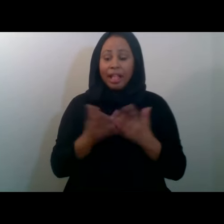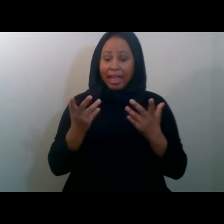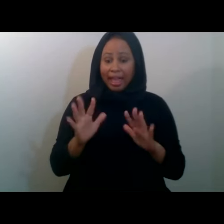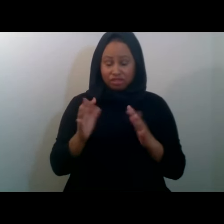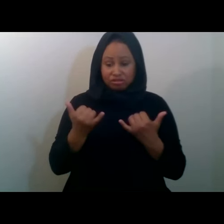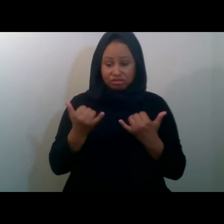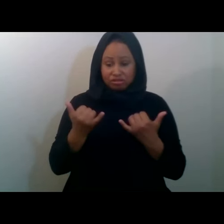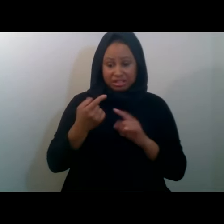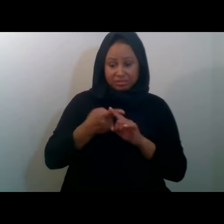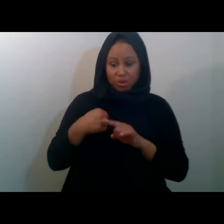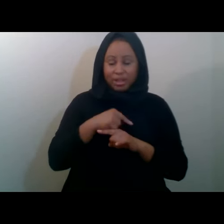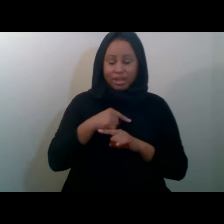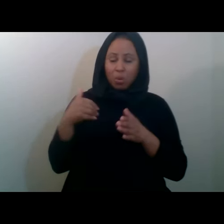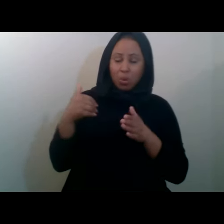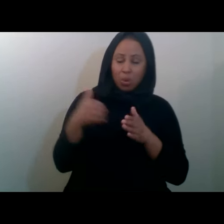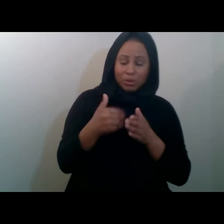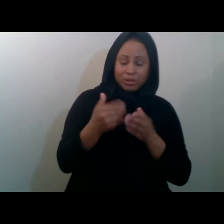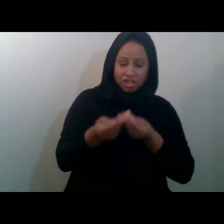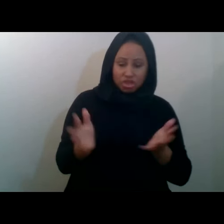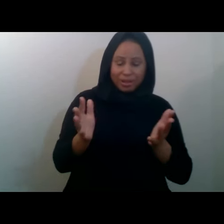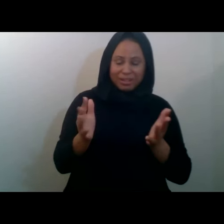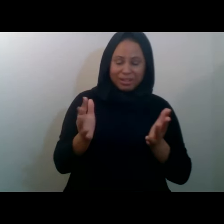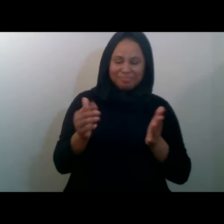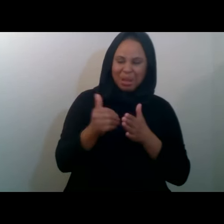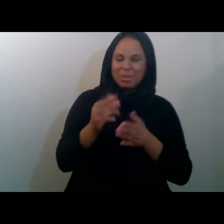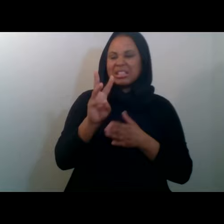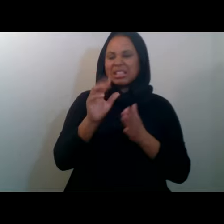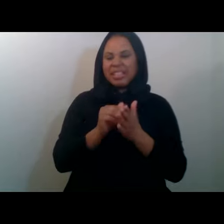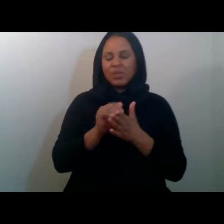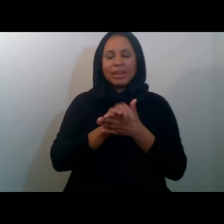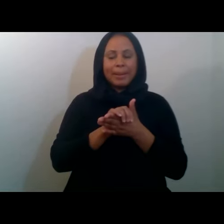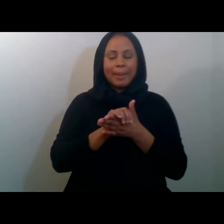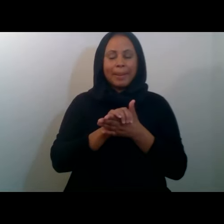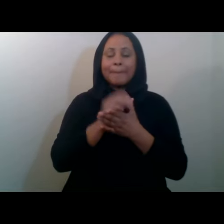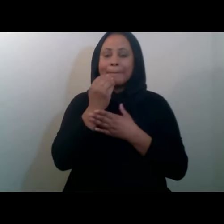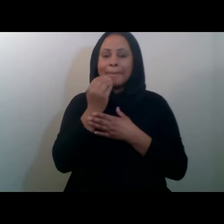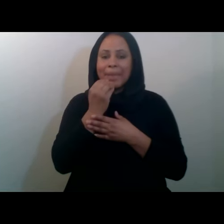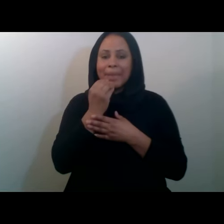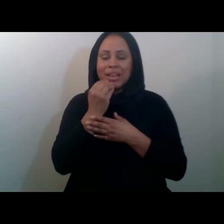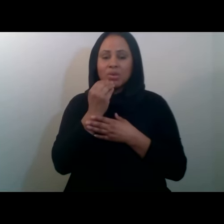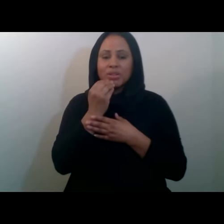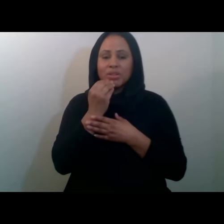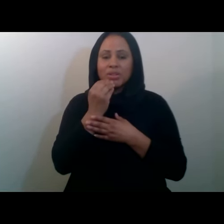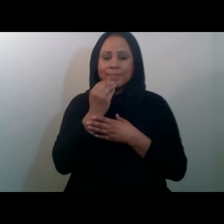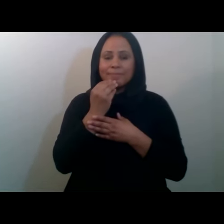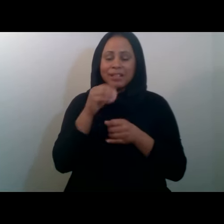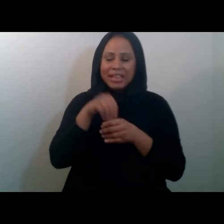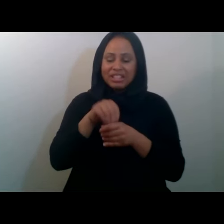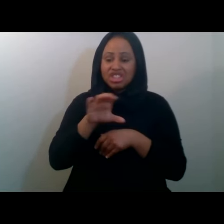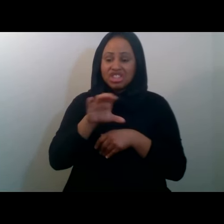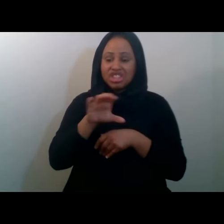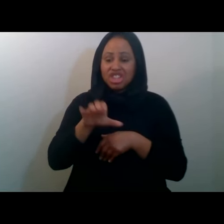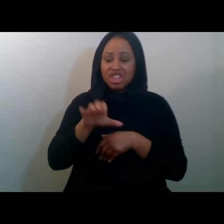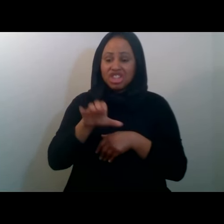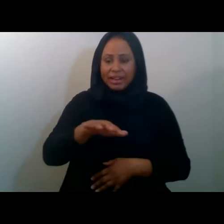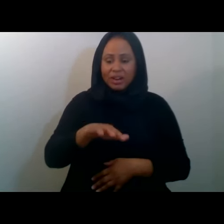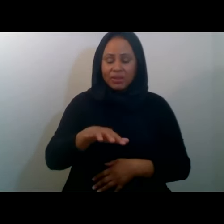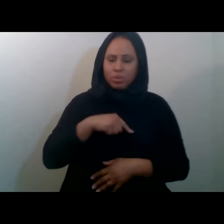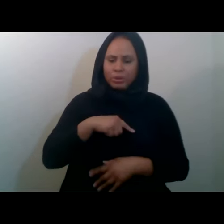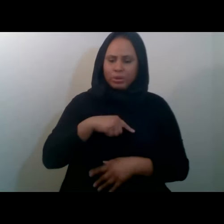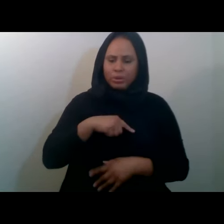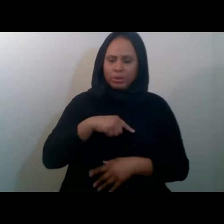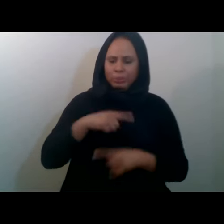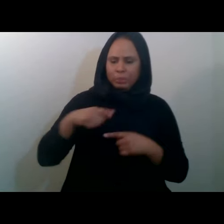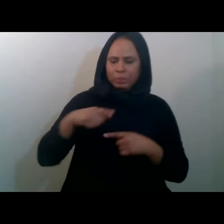in the Chicagoland area. So, alhamdulillah, our volunteer force has been amazing on iftar. then,